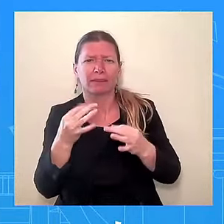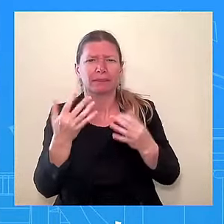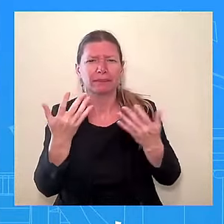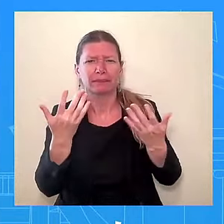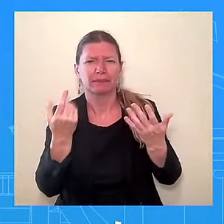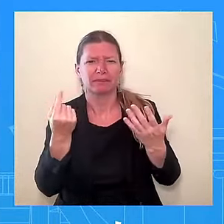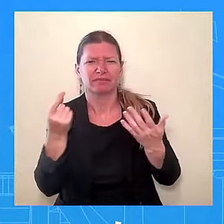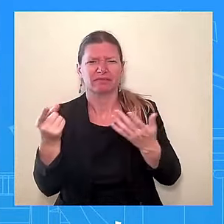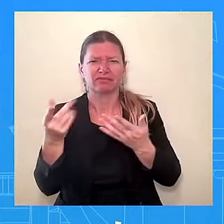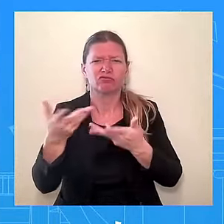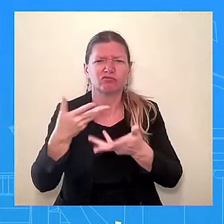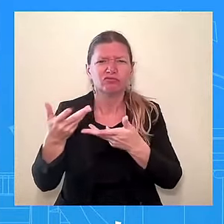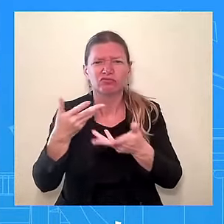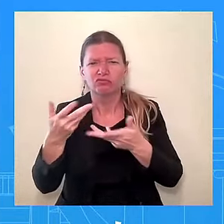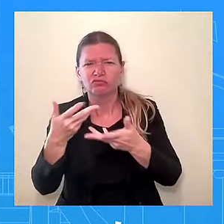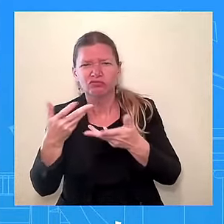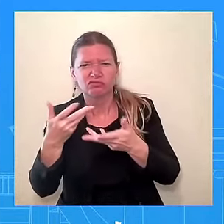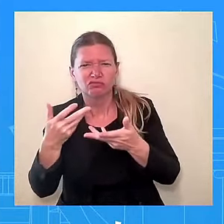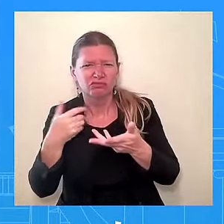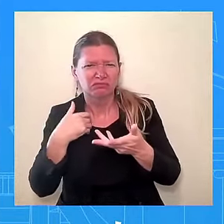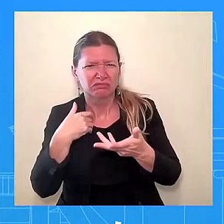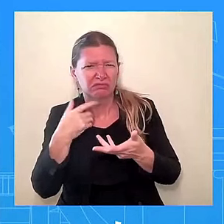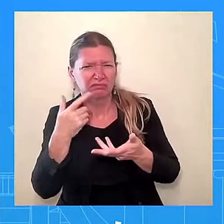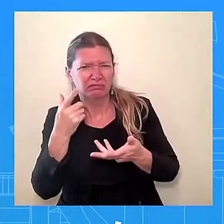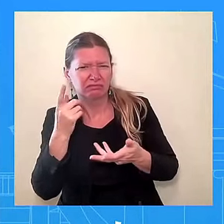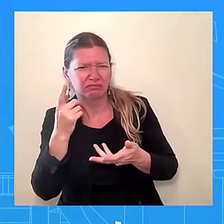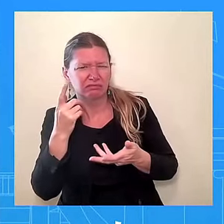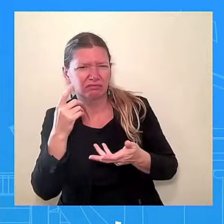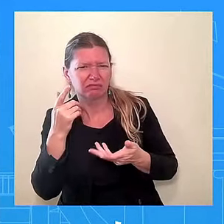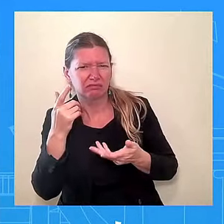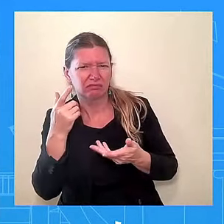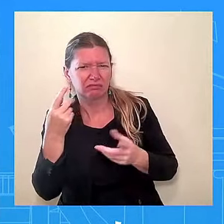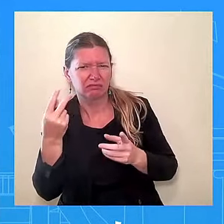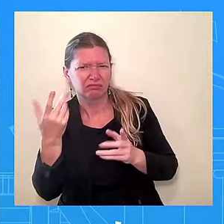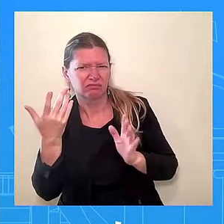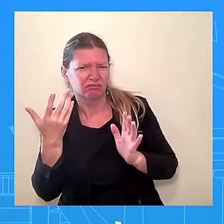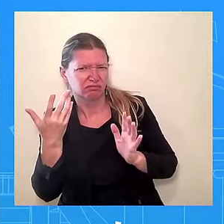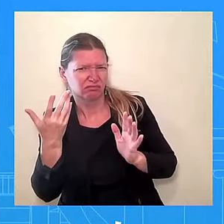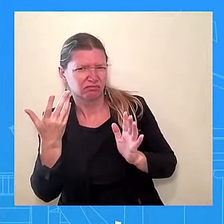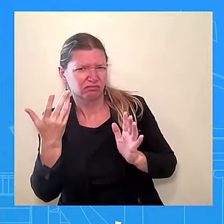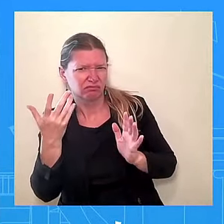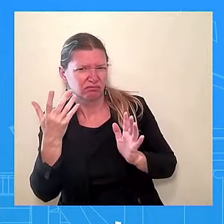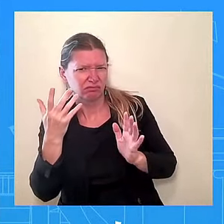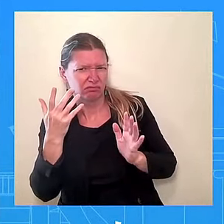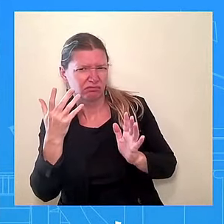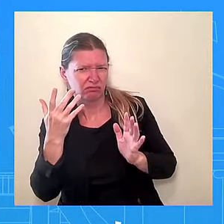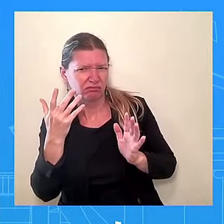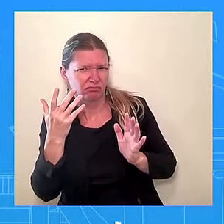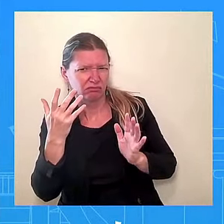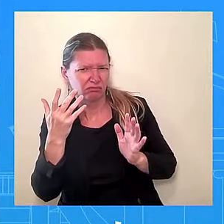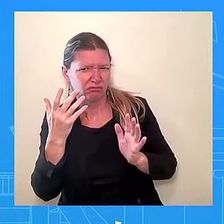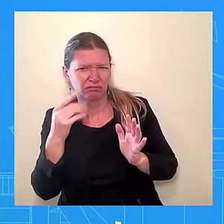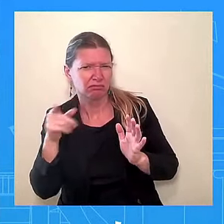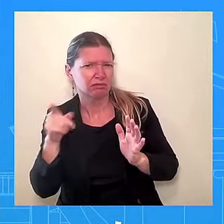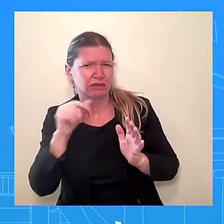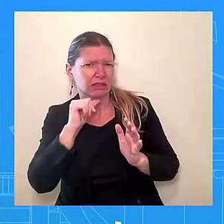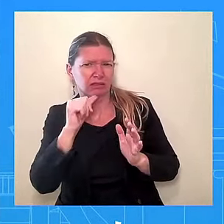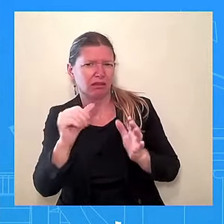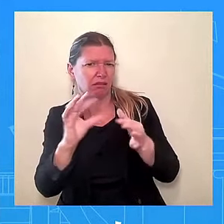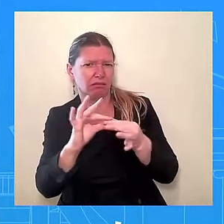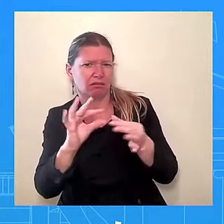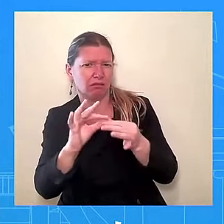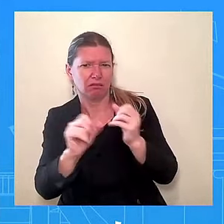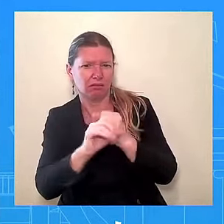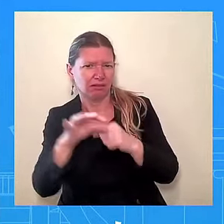the president, vice president, not someone who has to speak as a campaign question. He says of Kamala Harris, the vice president, she was always of Indian heritage,